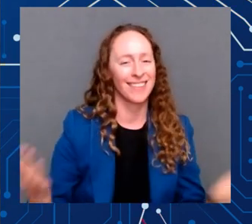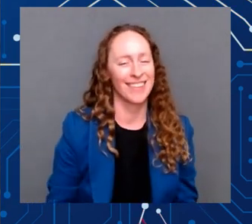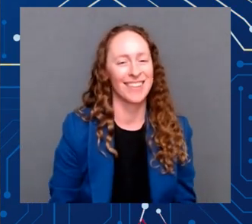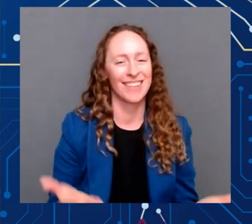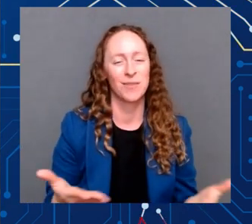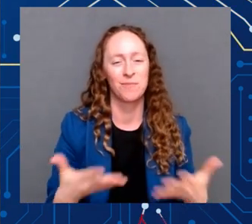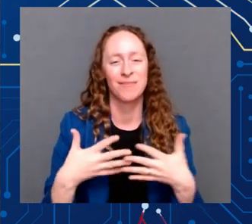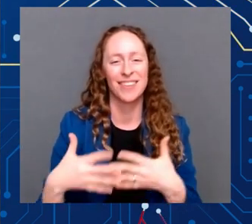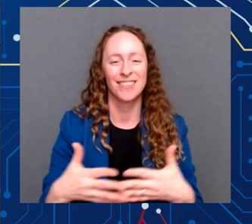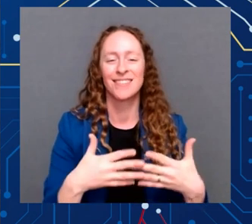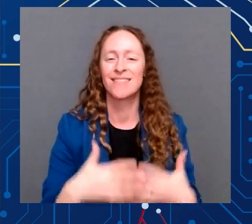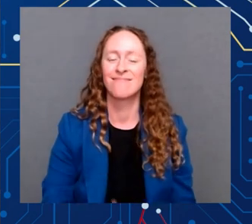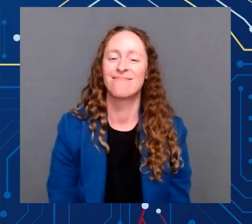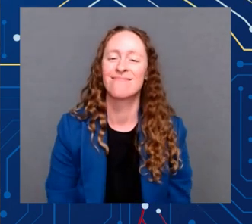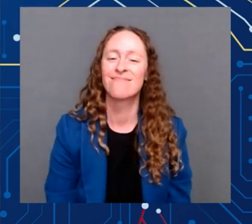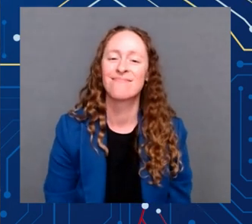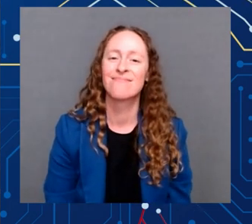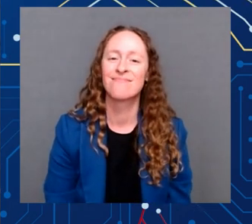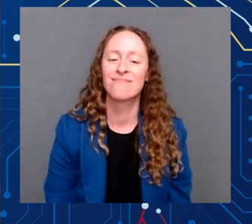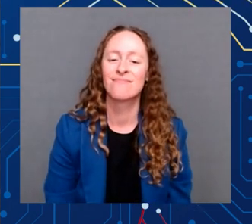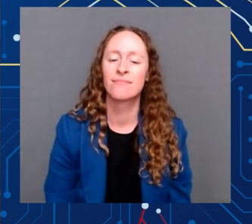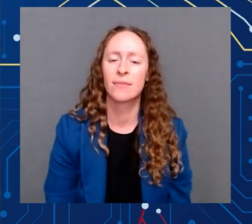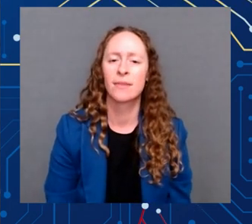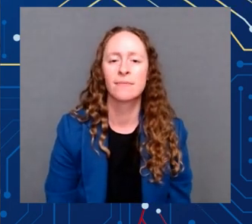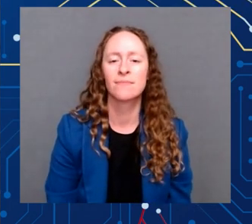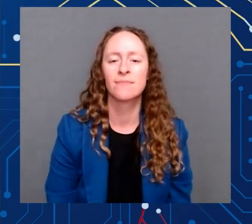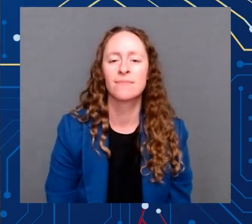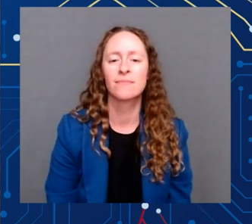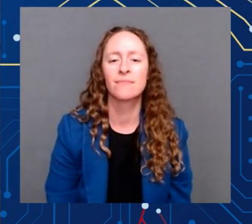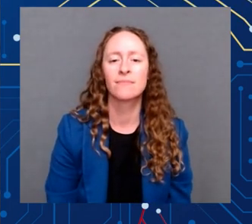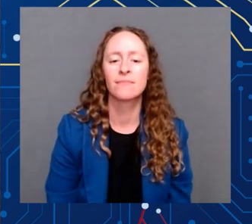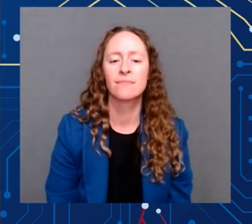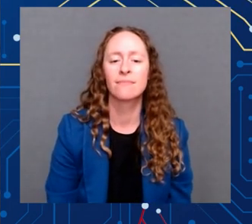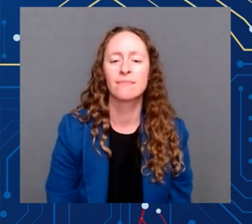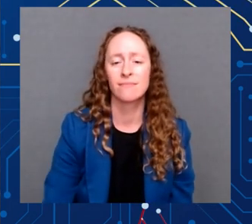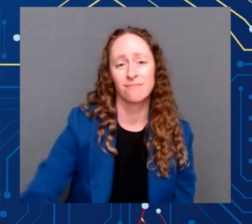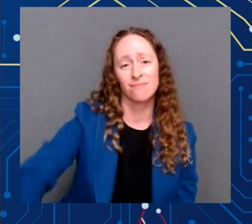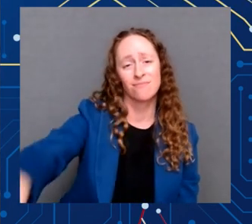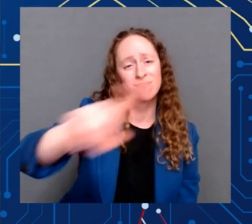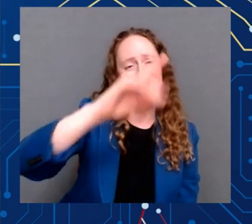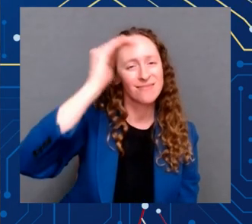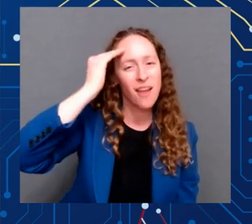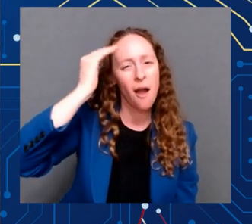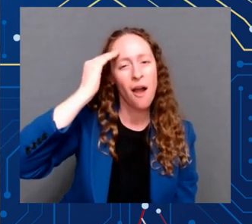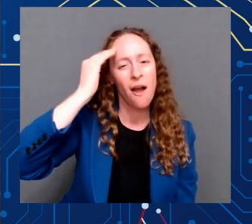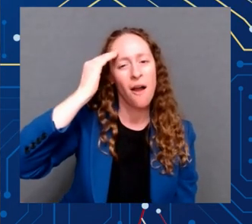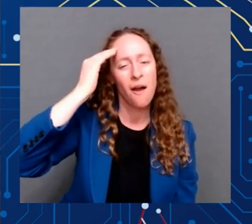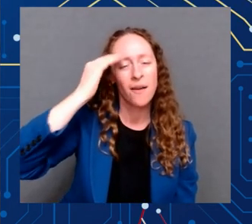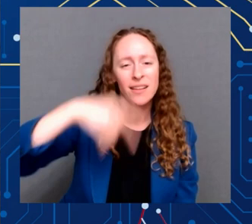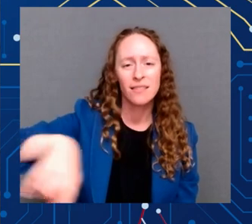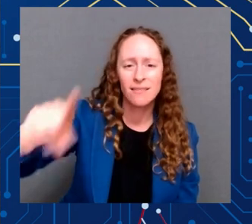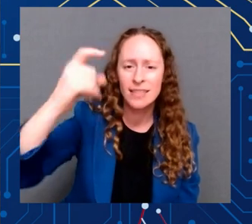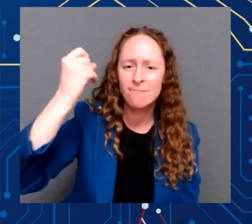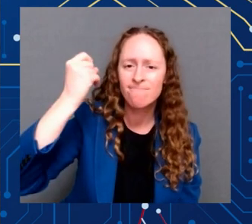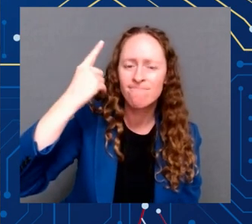there's a broader supply chain that makes these semiconductors that connect countless other small businesses and manufacturers.